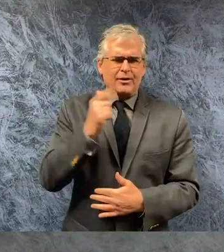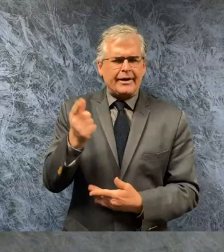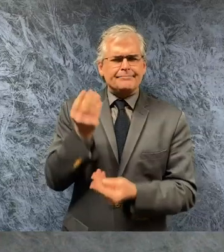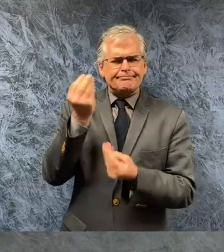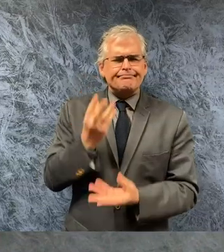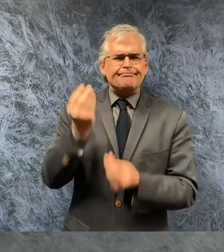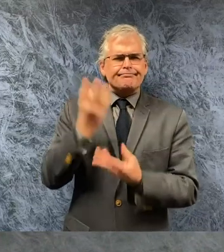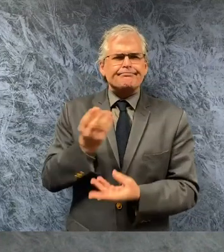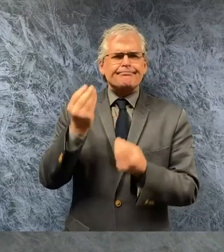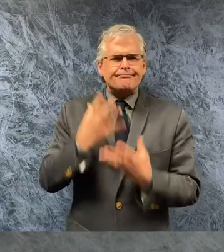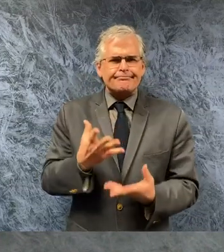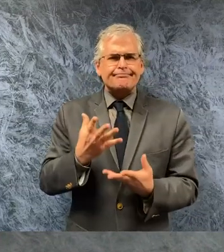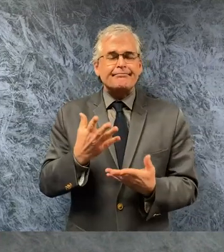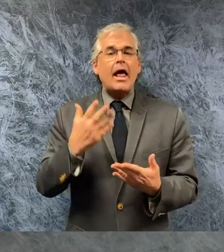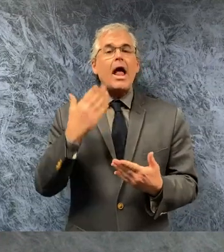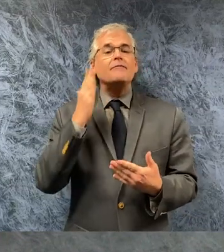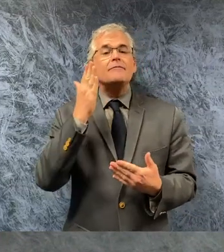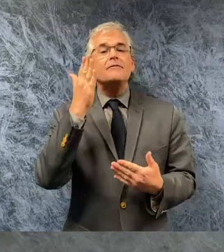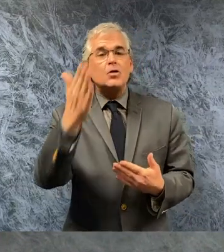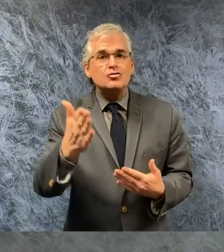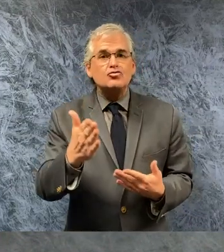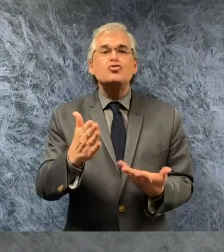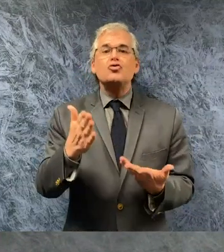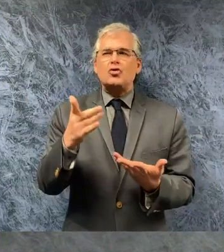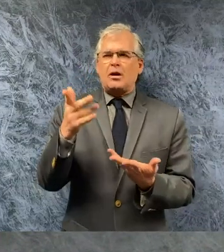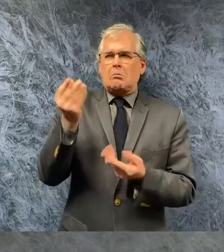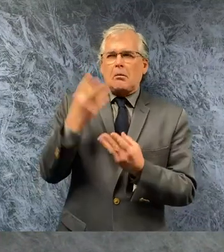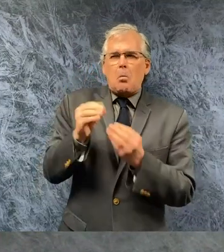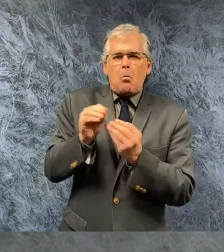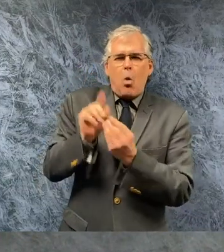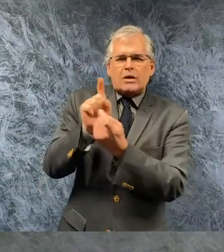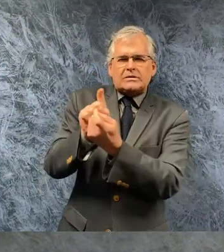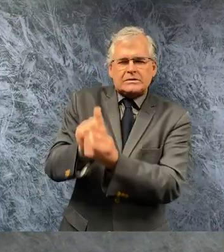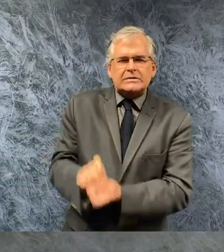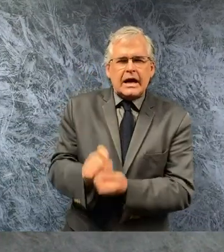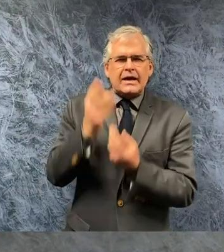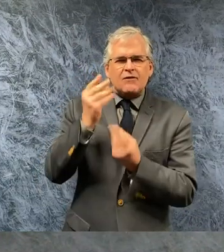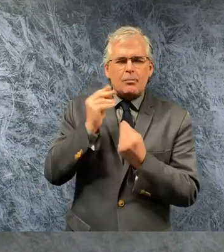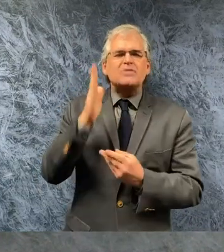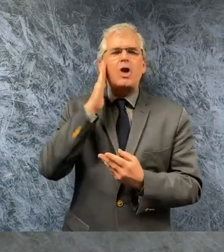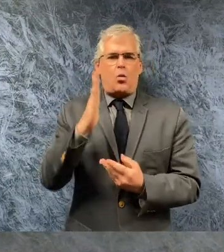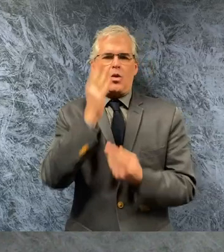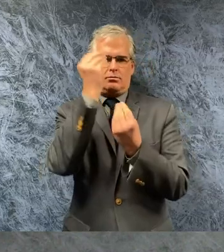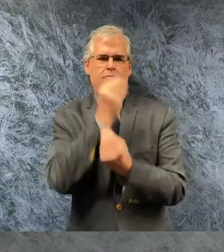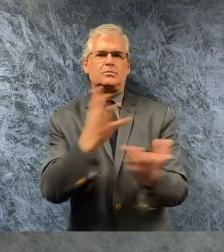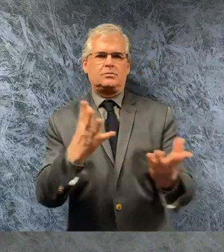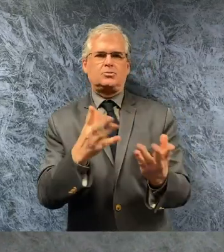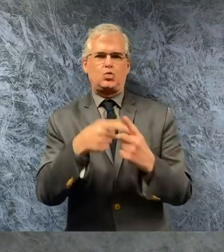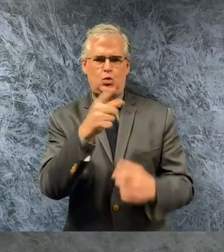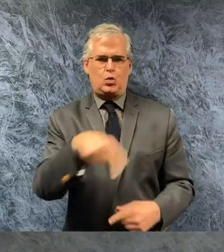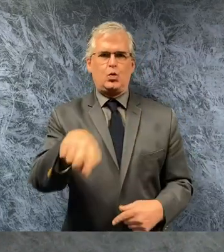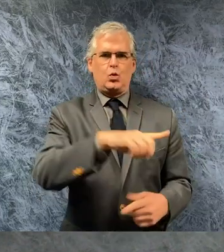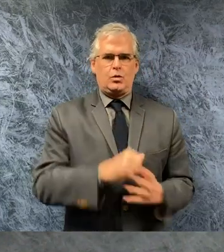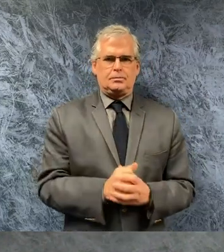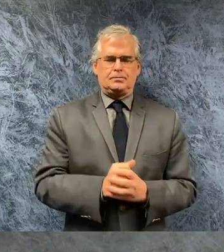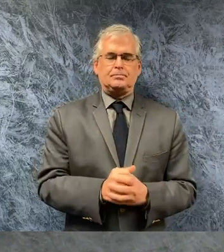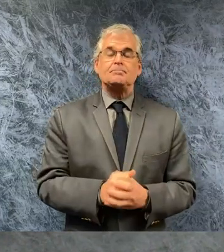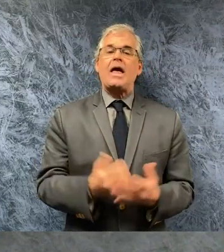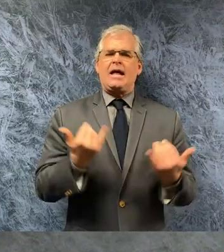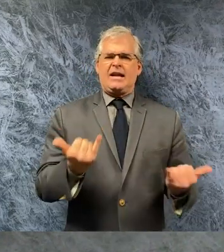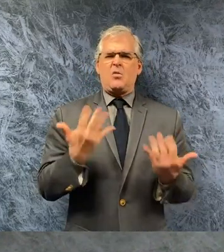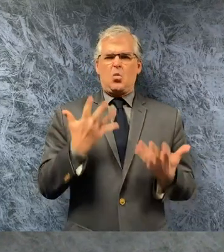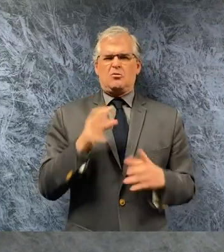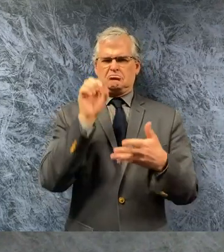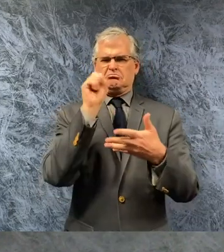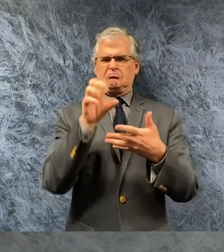forward to sharing those updates with you once those details are finalized now i want to get back to some more updates on our situation in nevada